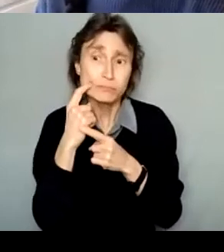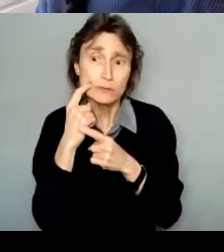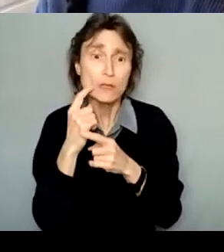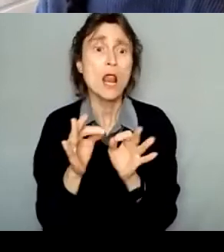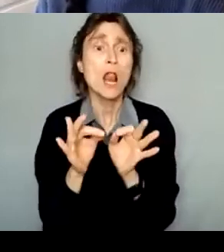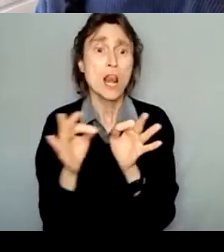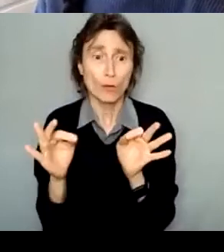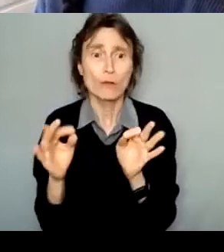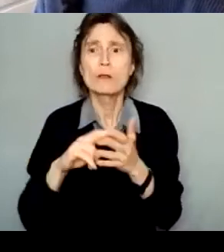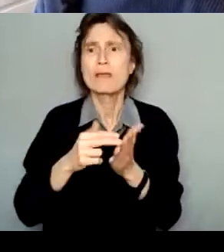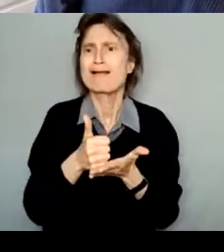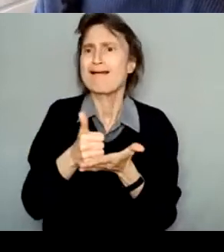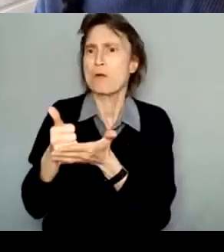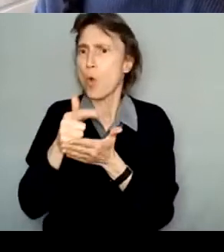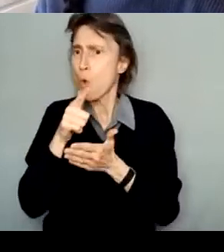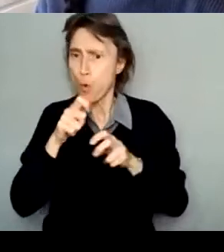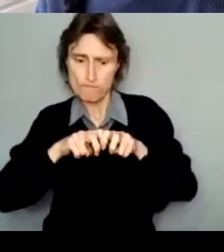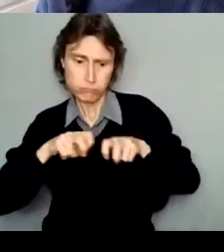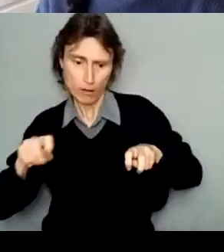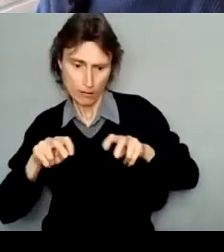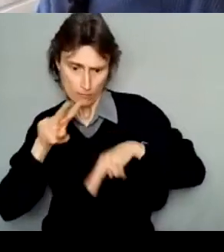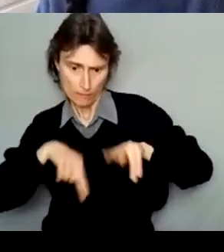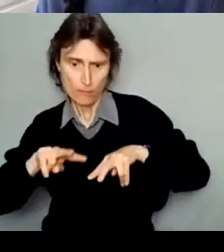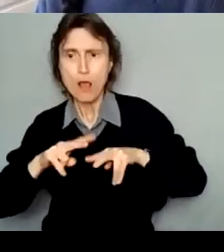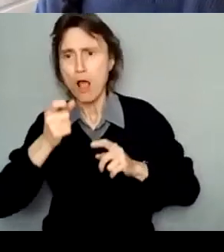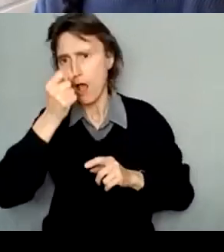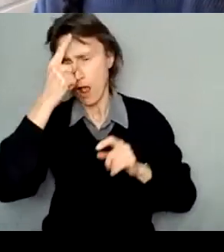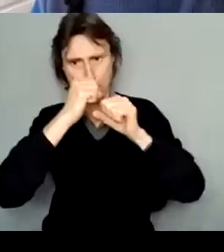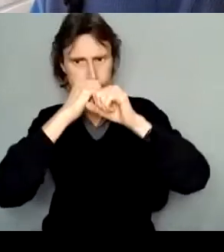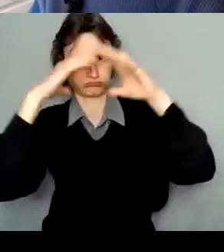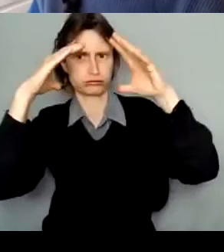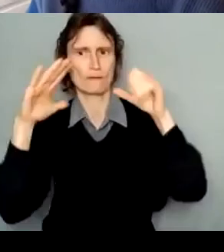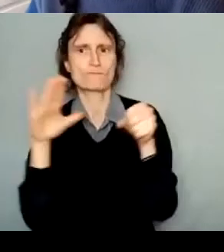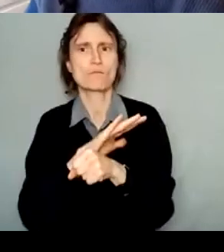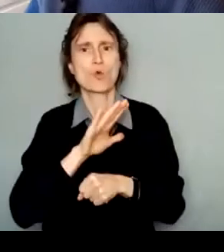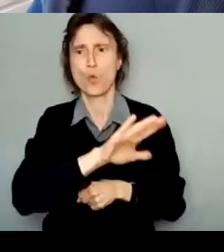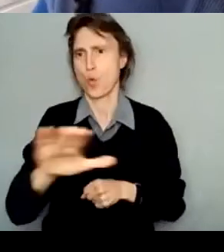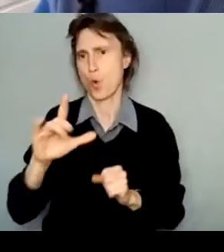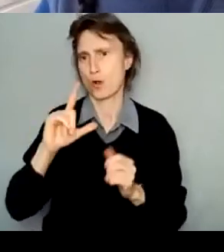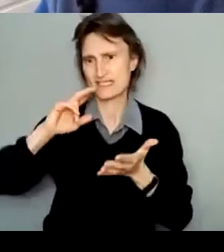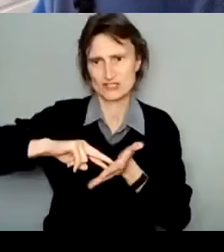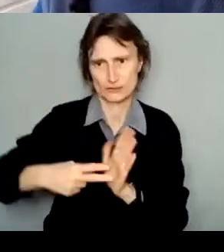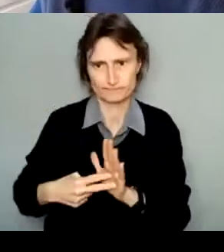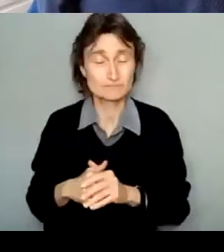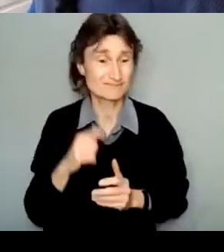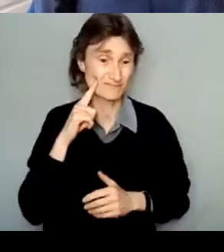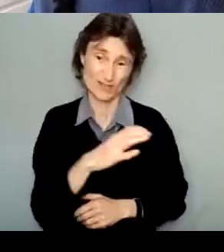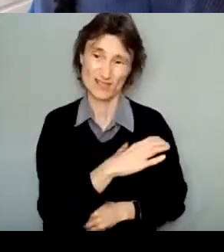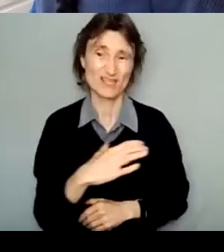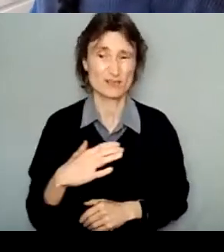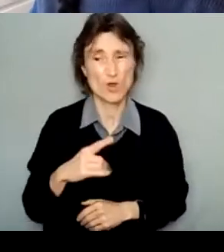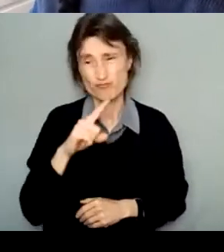So be thoughtful, clear, and specific. I cannot emphasize enough how much committees like a straightforward